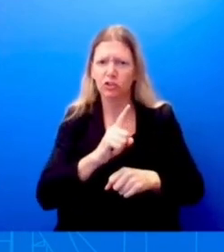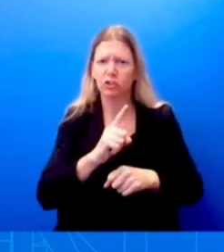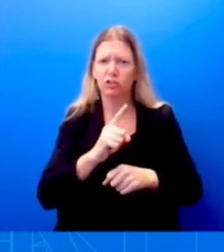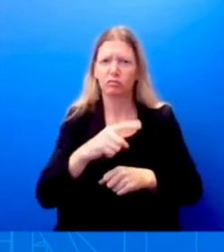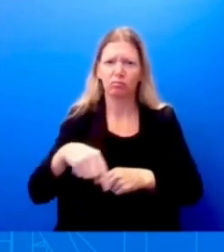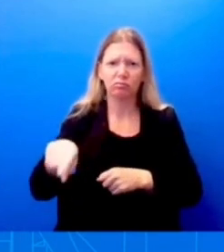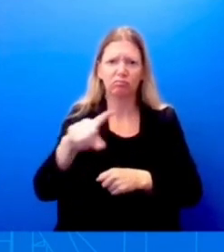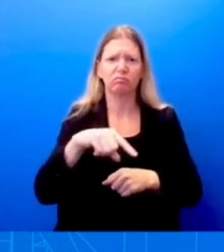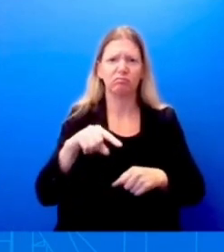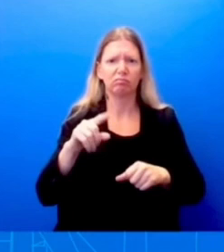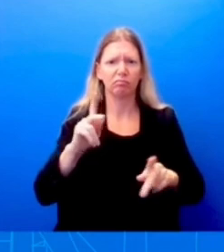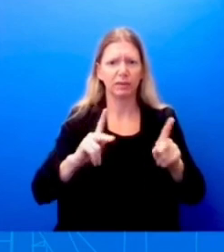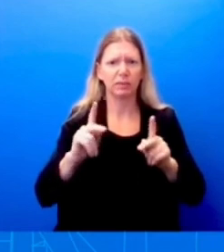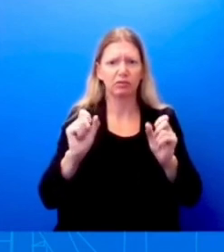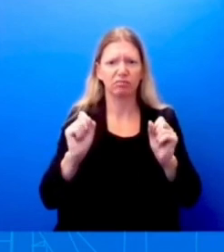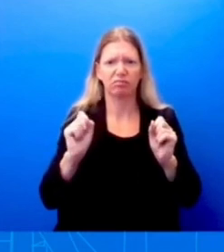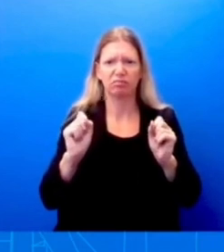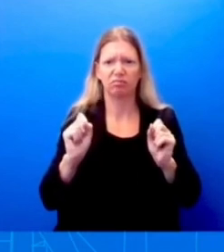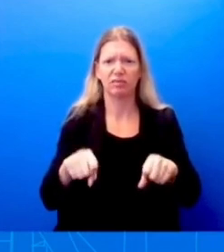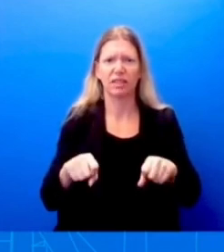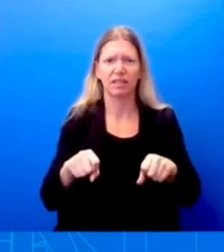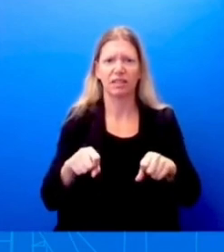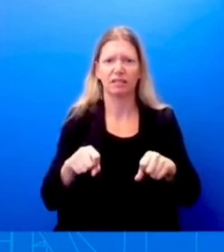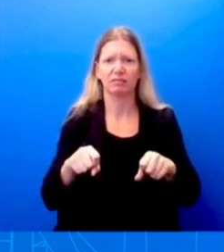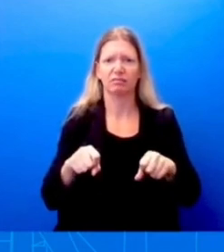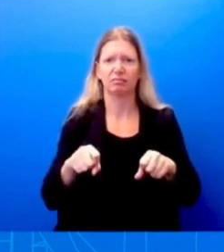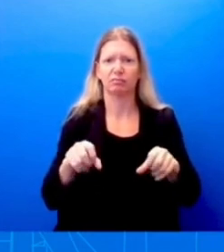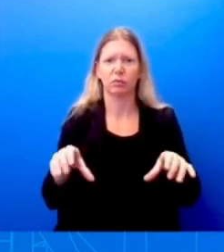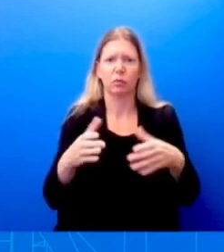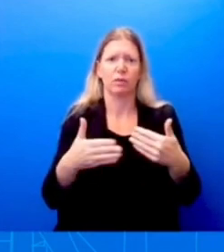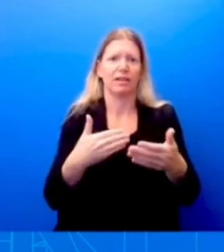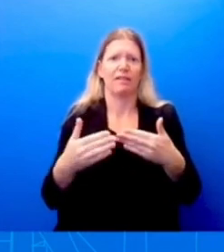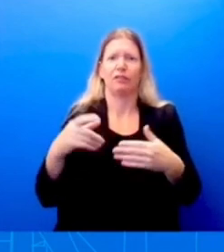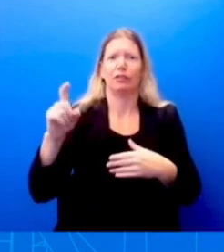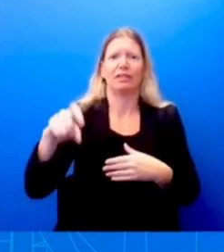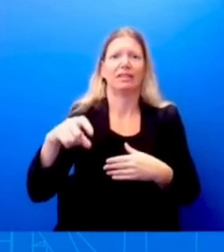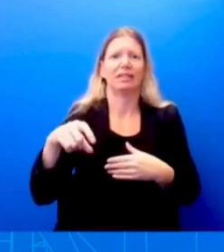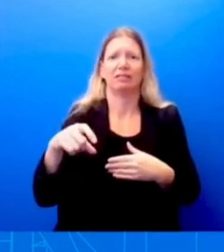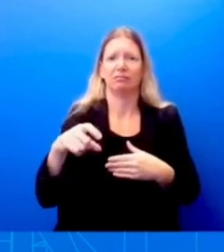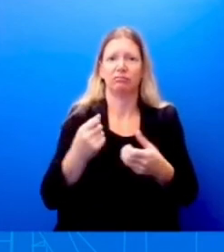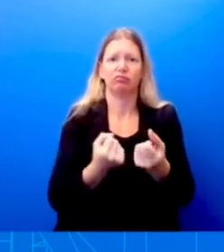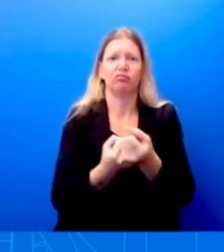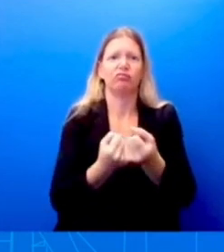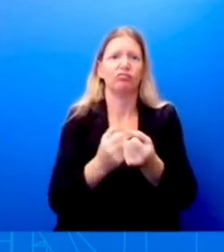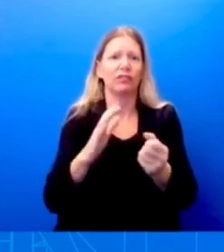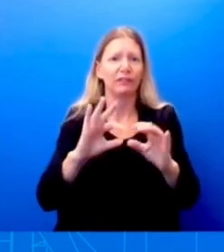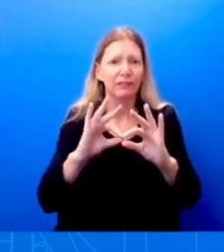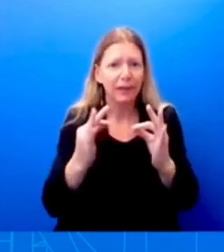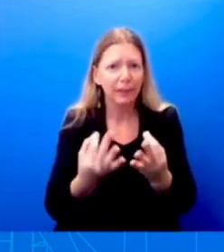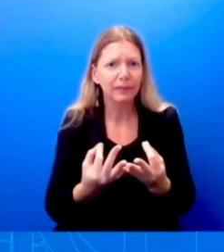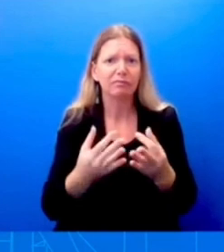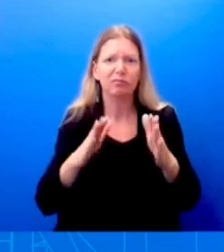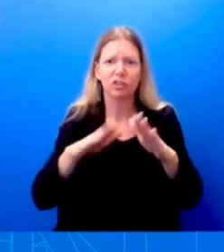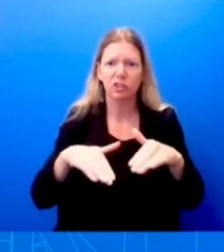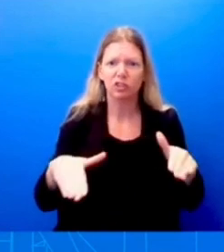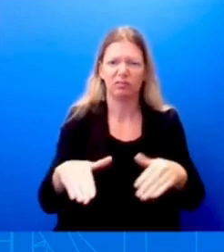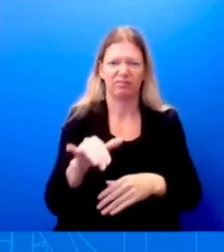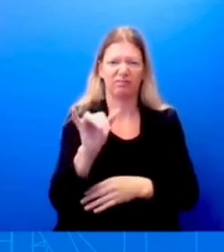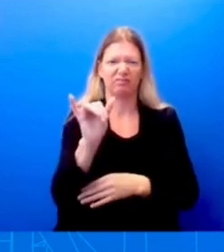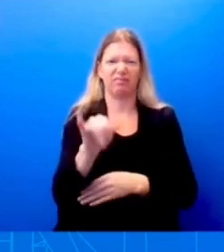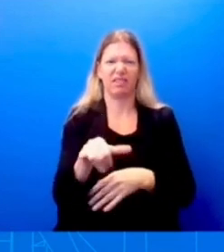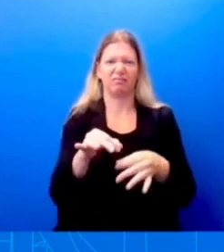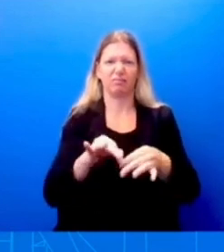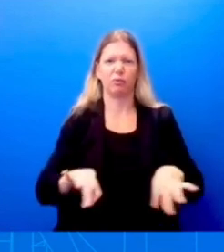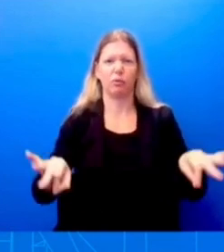to their, you know, do what they can for their family, for their kids. That is important. And so that's what we will happily, happily